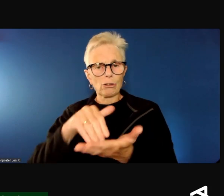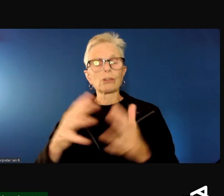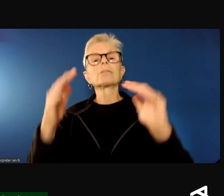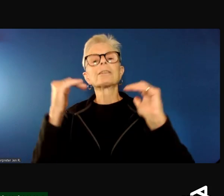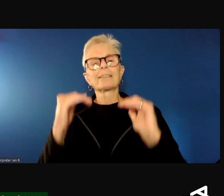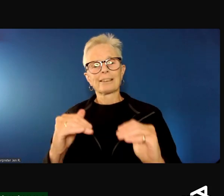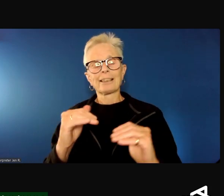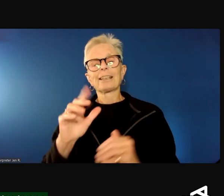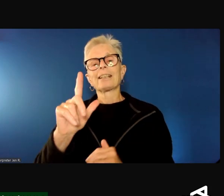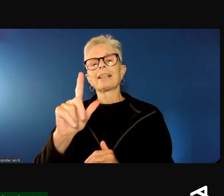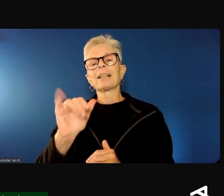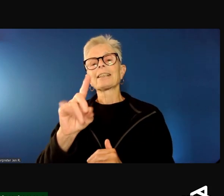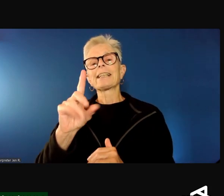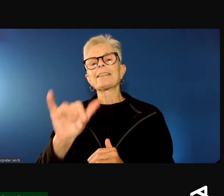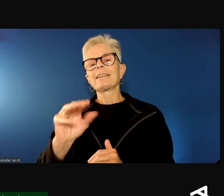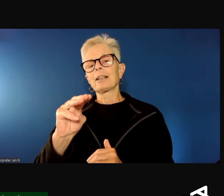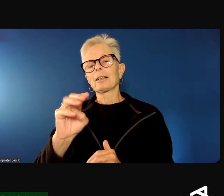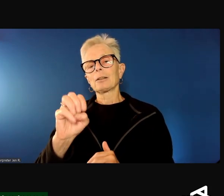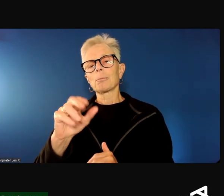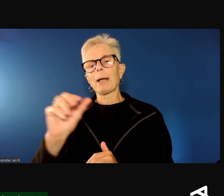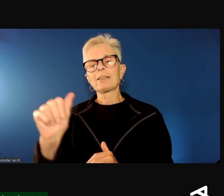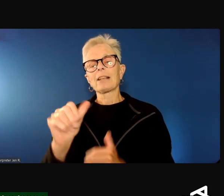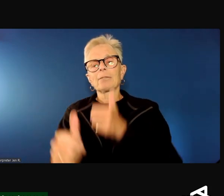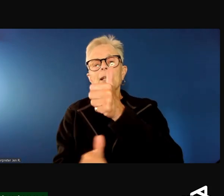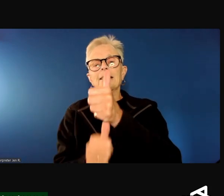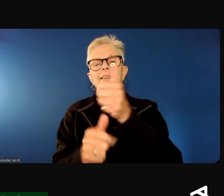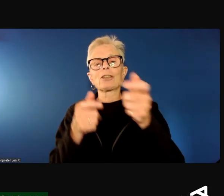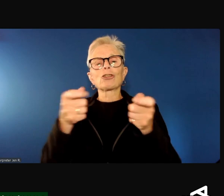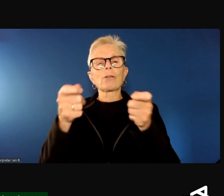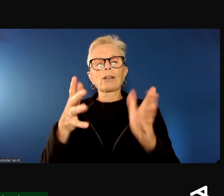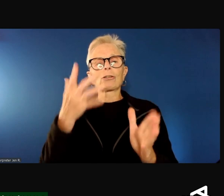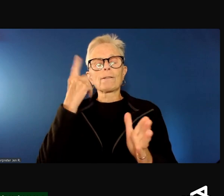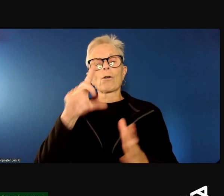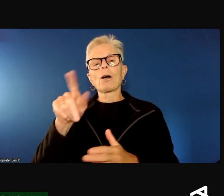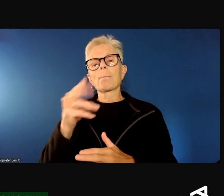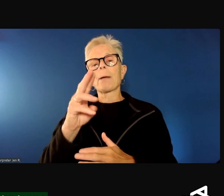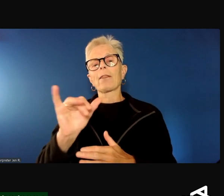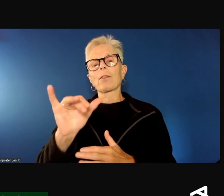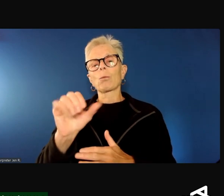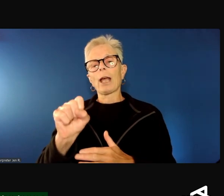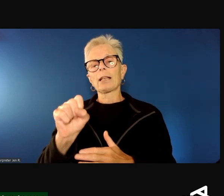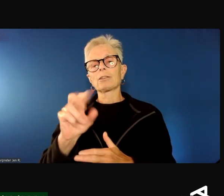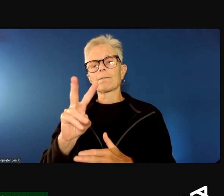Lindsay Mesa, Assistant Director of Pathways Vermont.